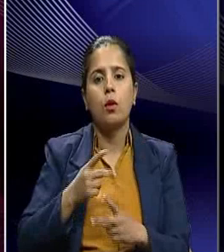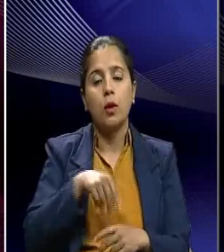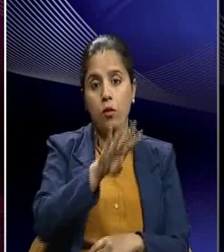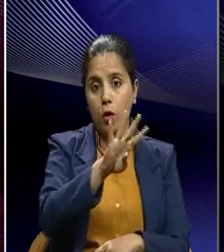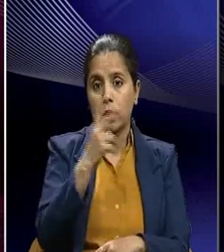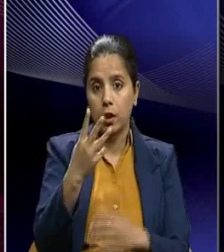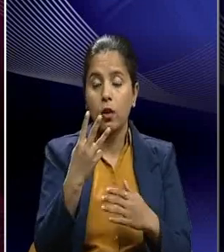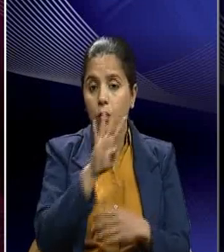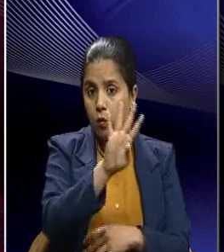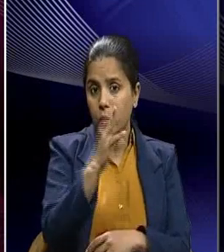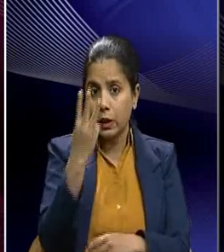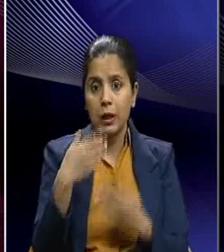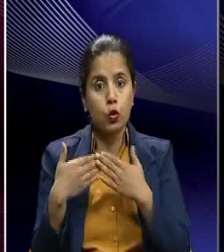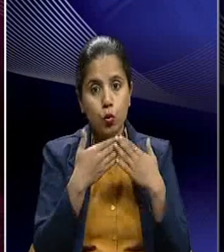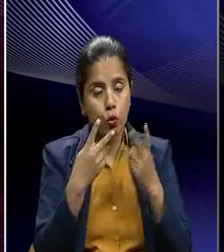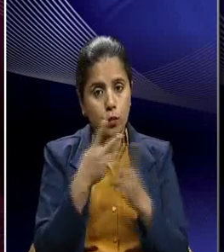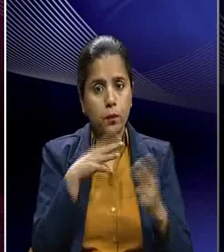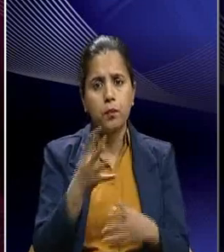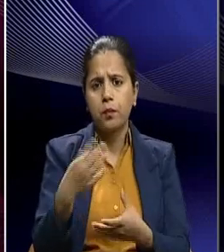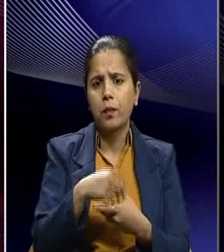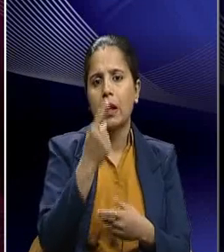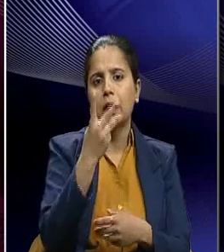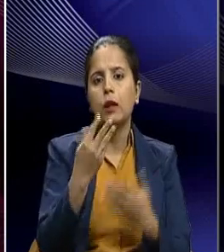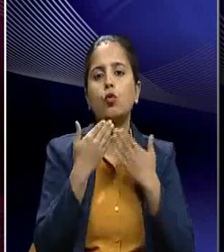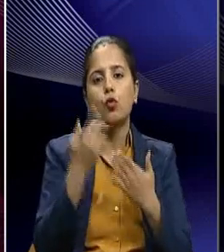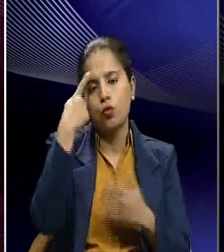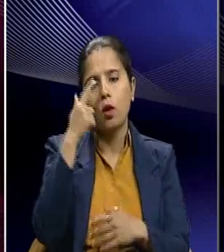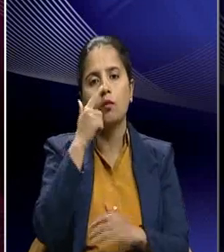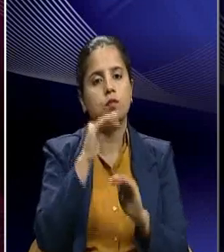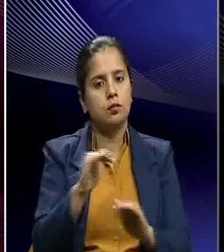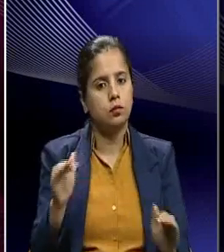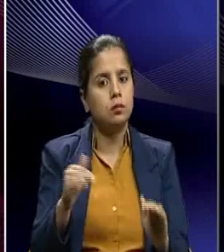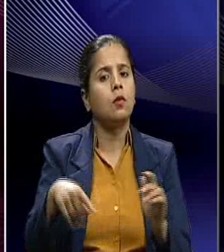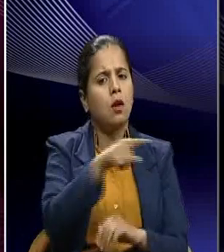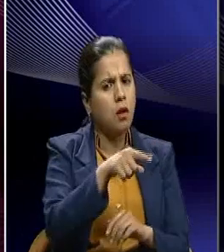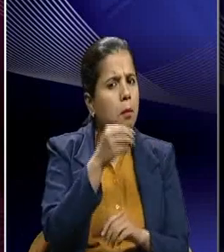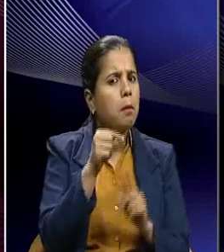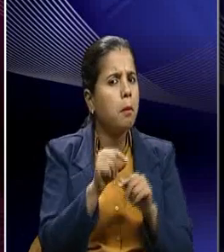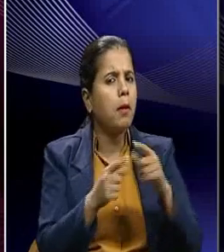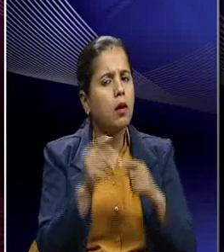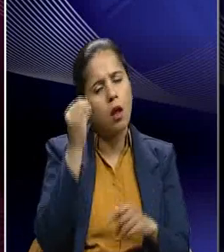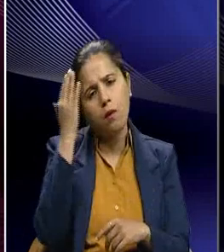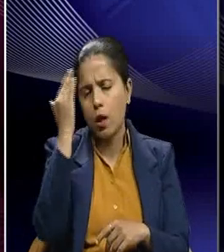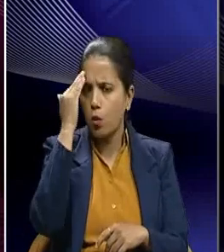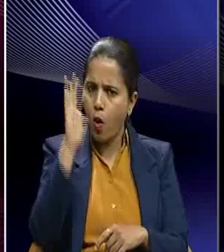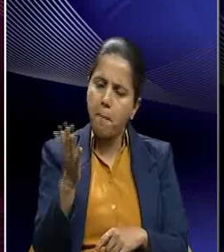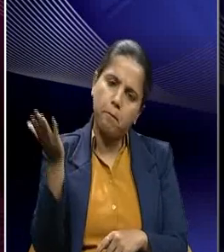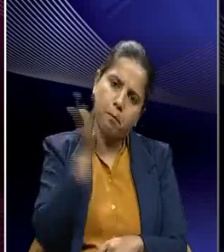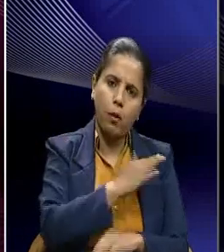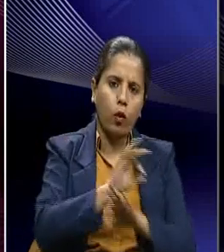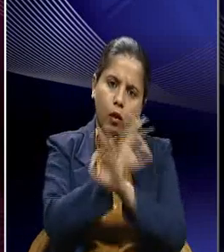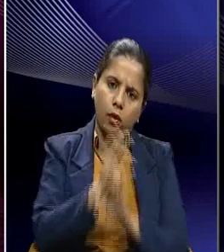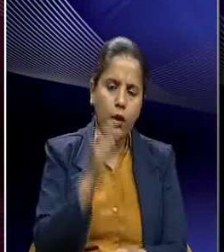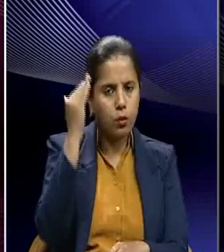schools including 13 for the girls. So, Patel was very well aware at that point of time that